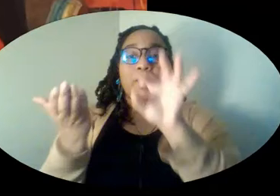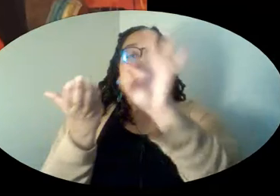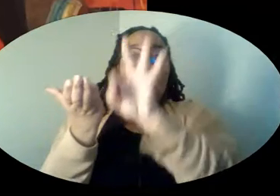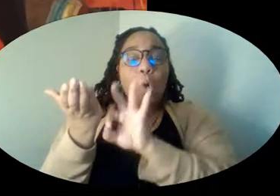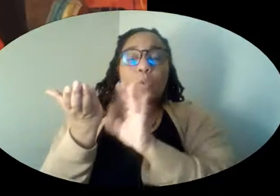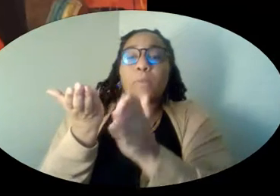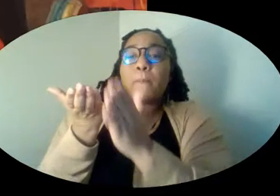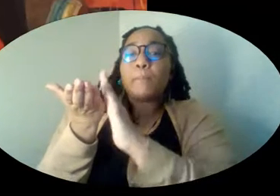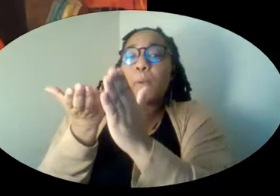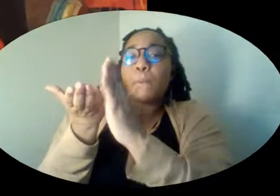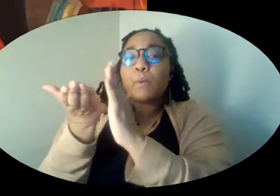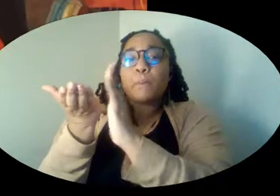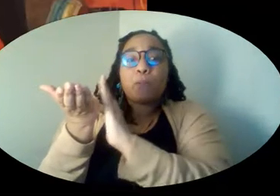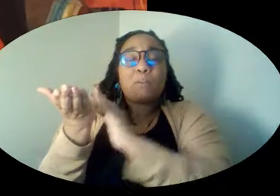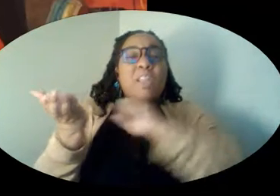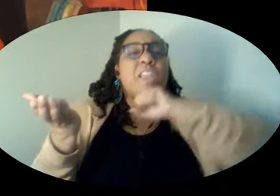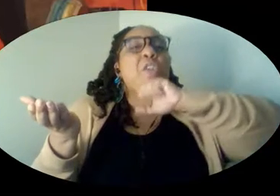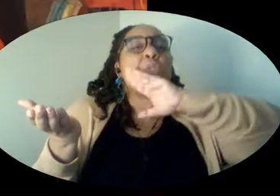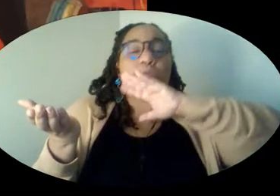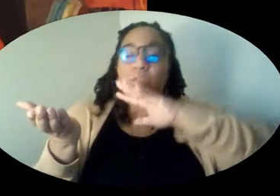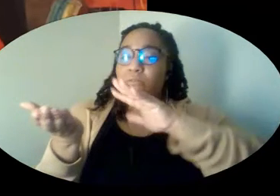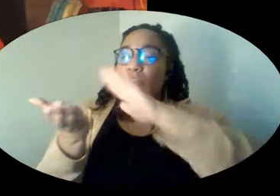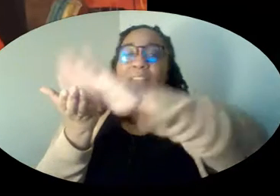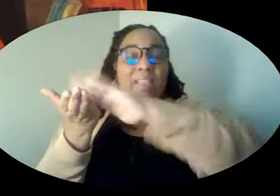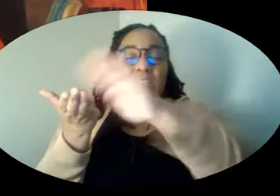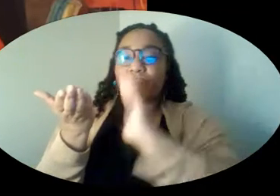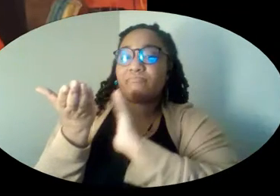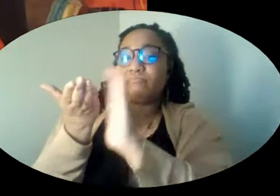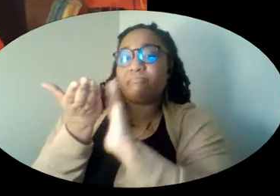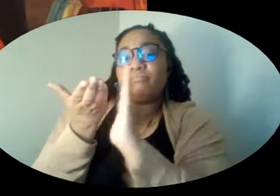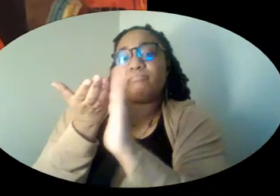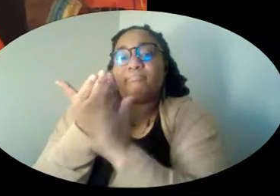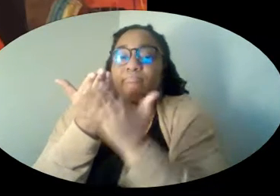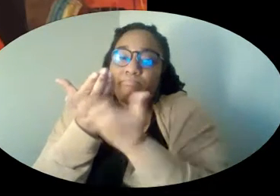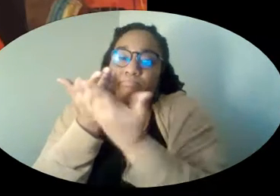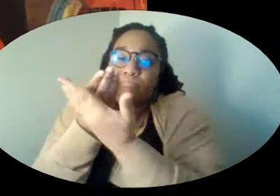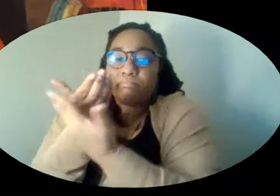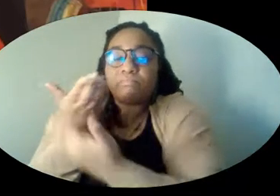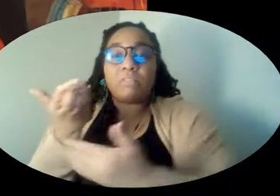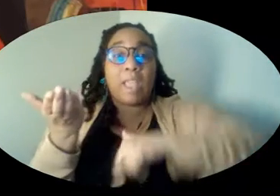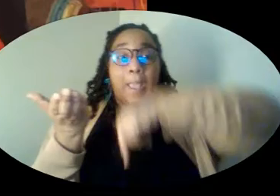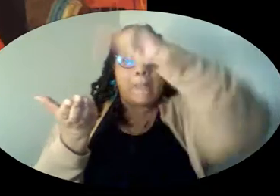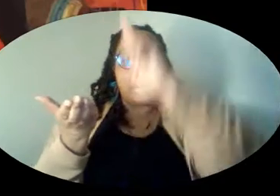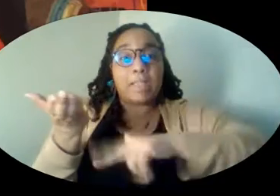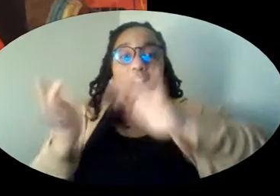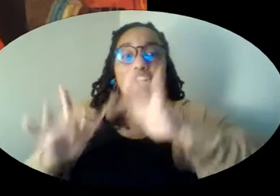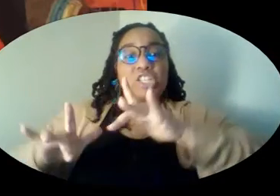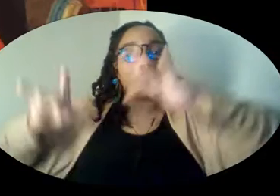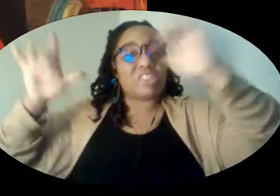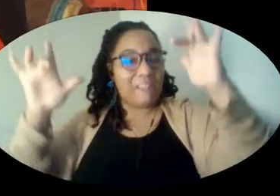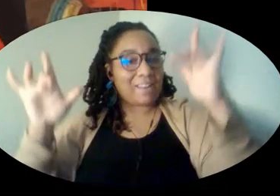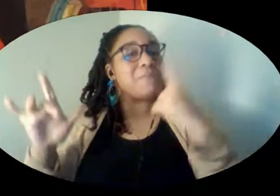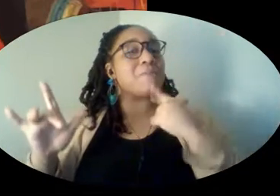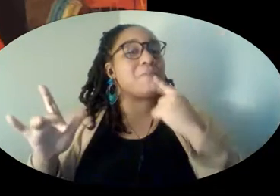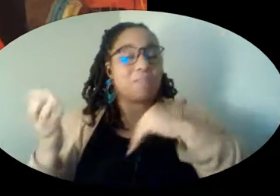plates and covered the places where the rivets wept. They scraped barnacles and seaweed off the hole and painted her